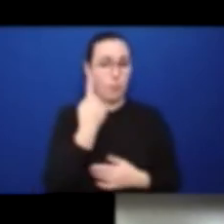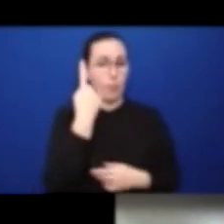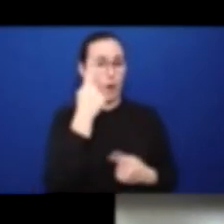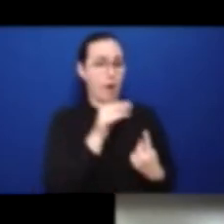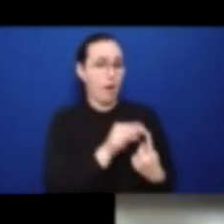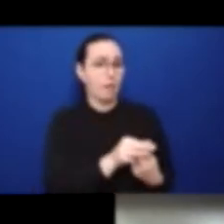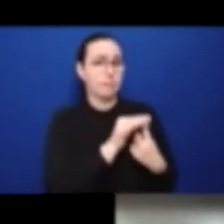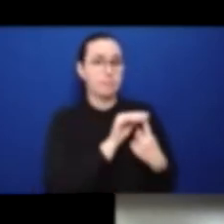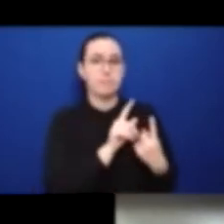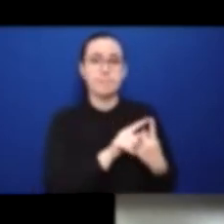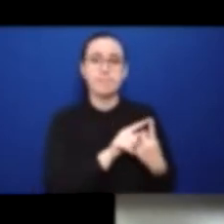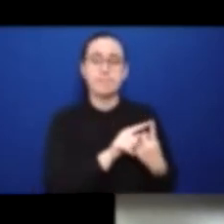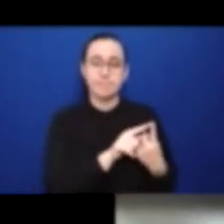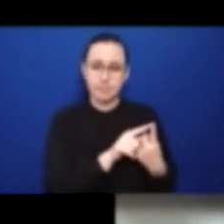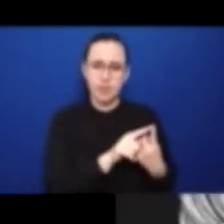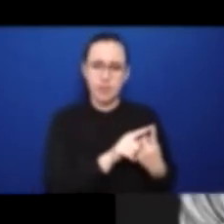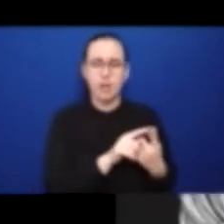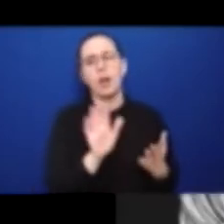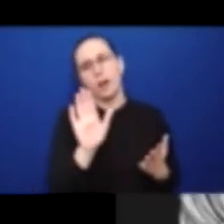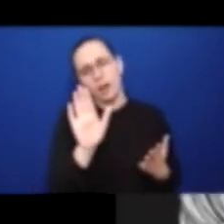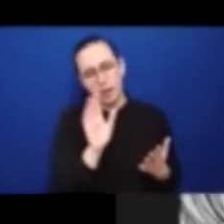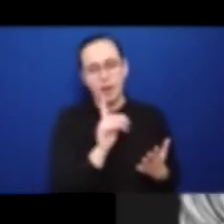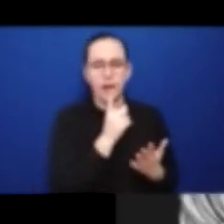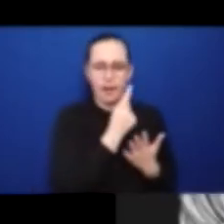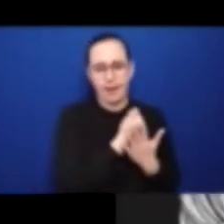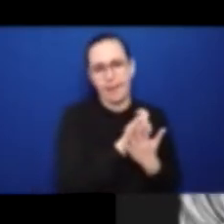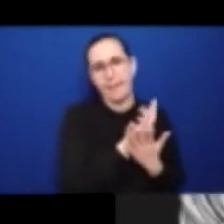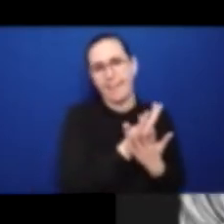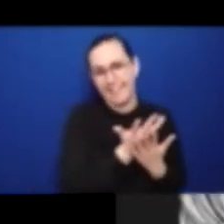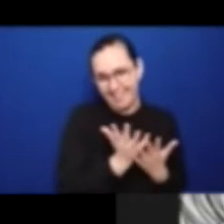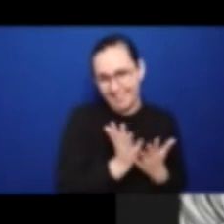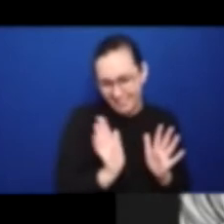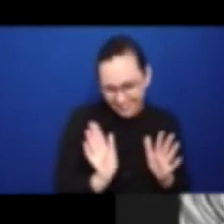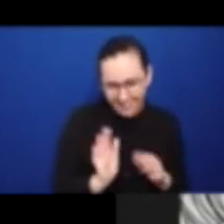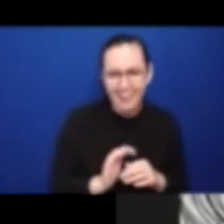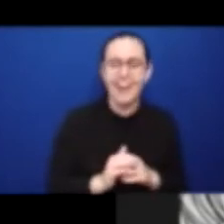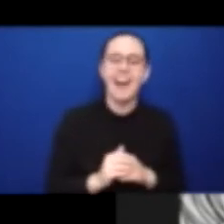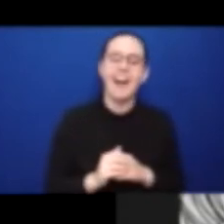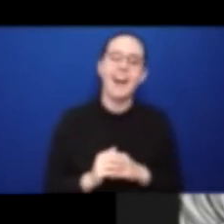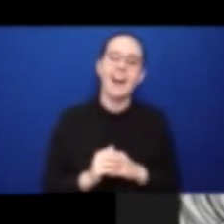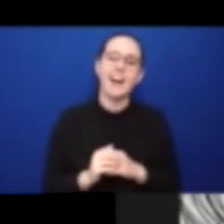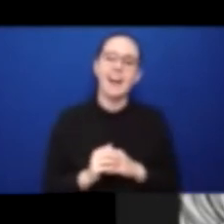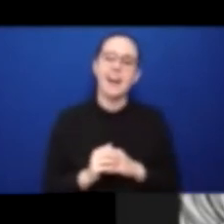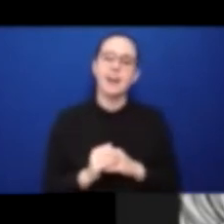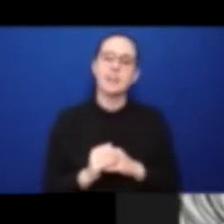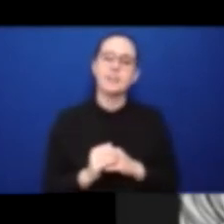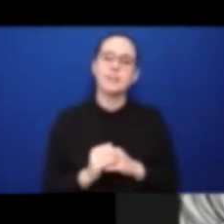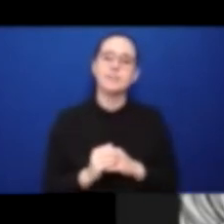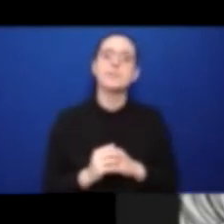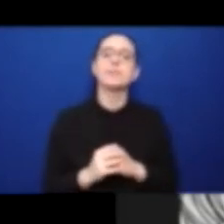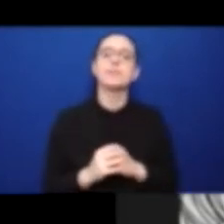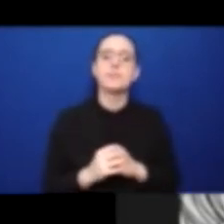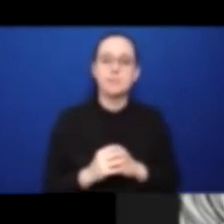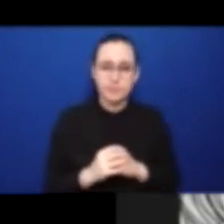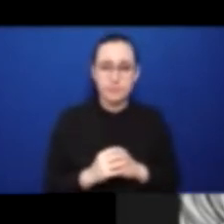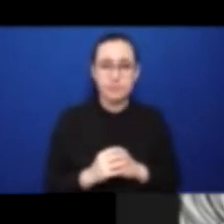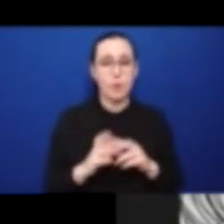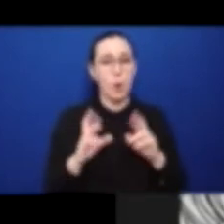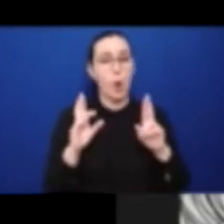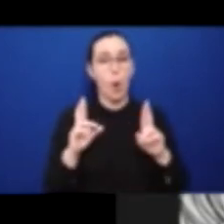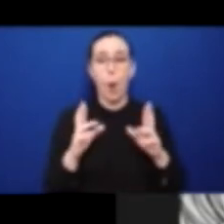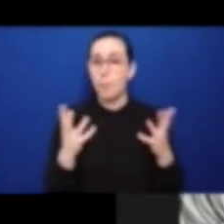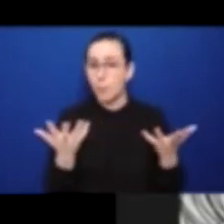a few of the projects we will speak about now, with the hopes that we can engage in a conversation at any time.